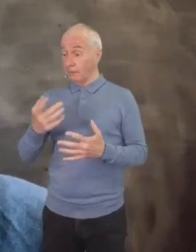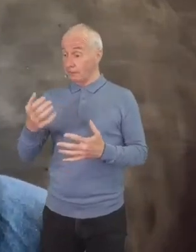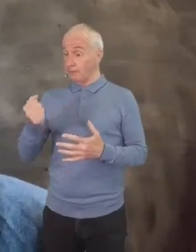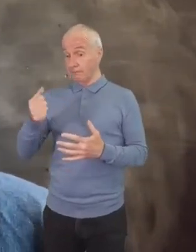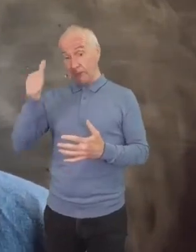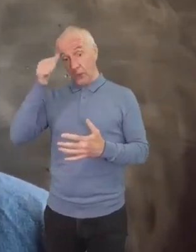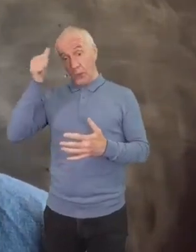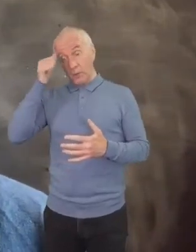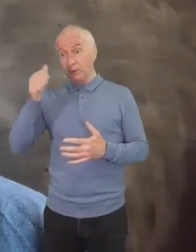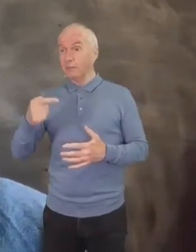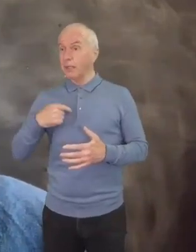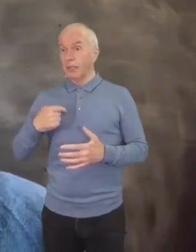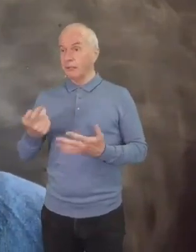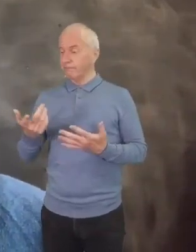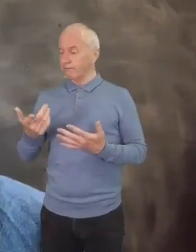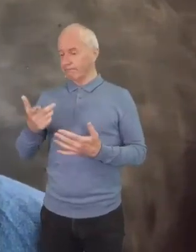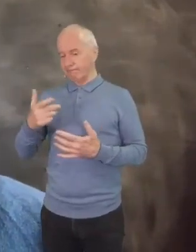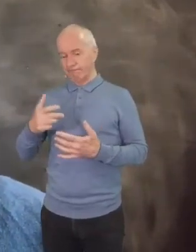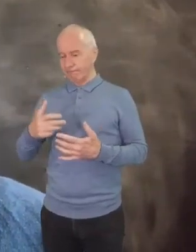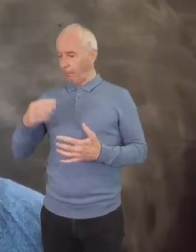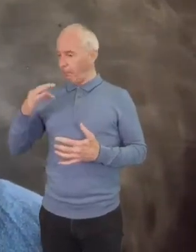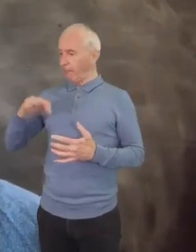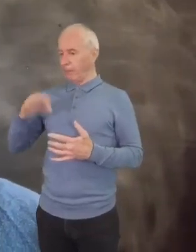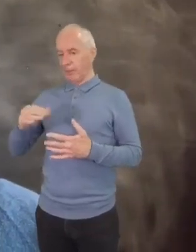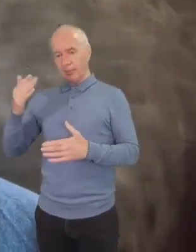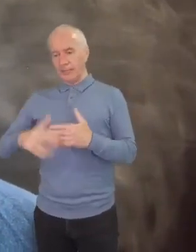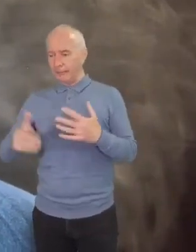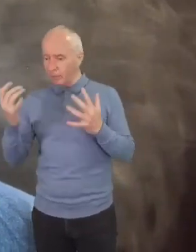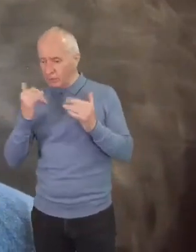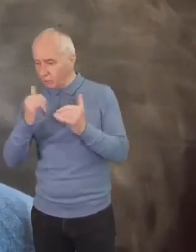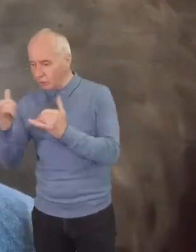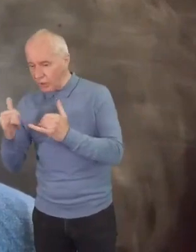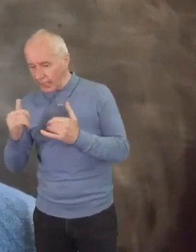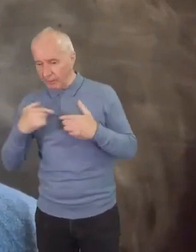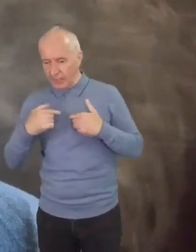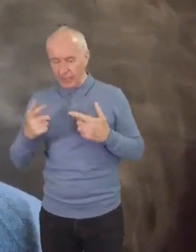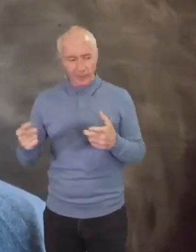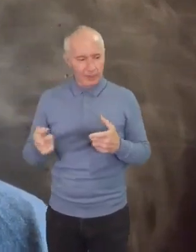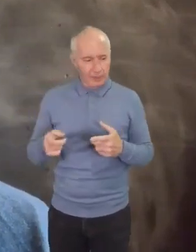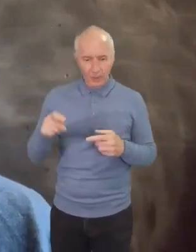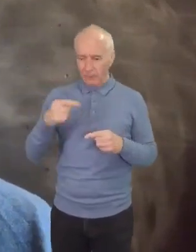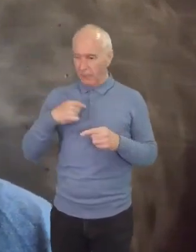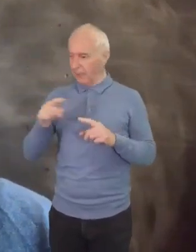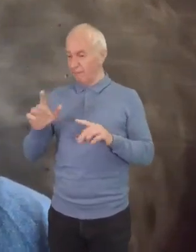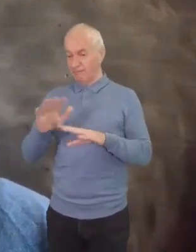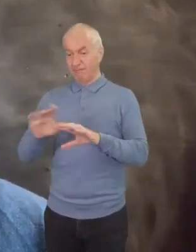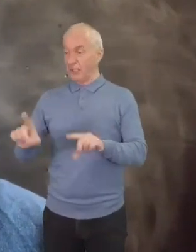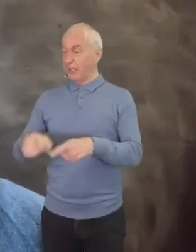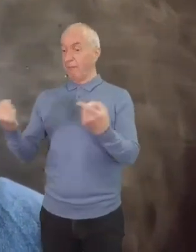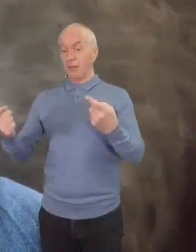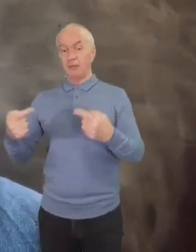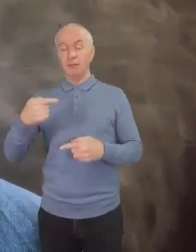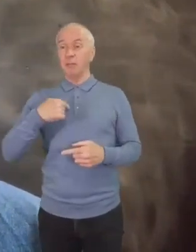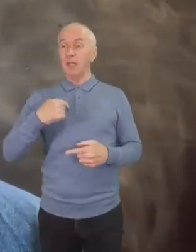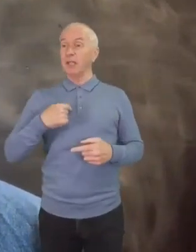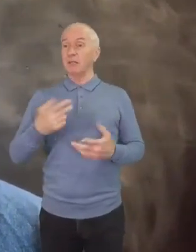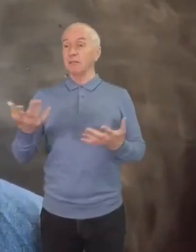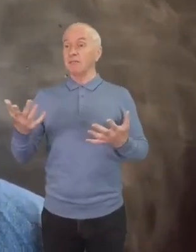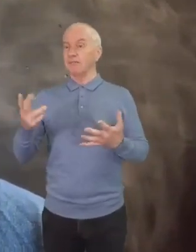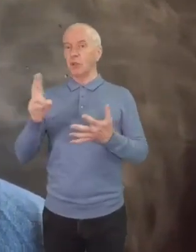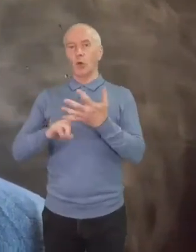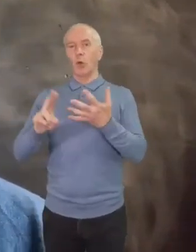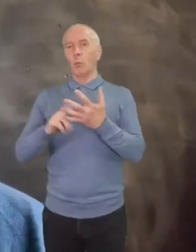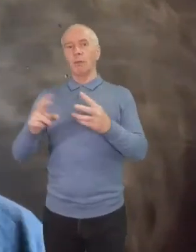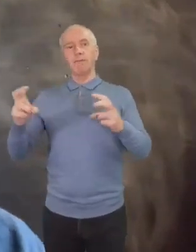not being checked, not being doubted, not being held up by notions of difference, because I am considered in so many ways to be the norm.